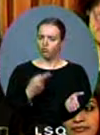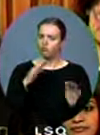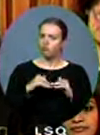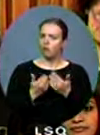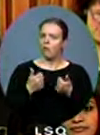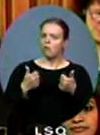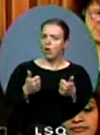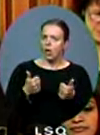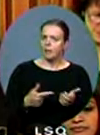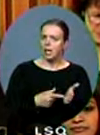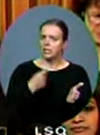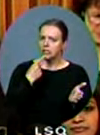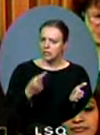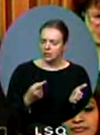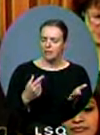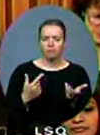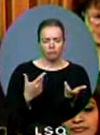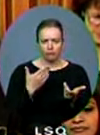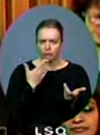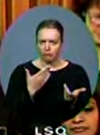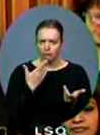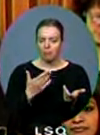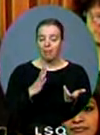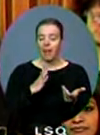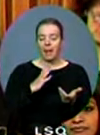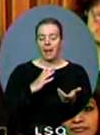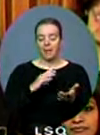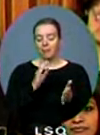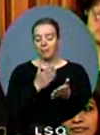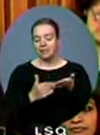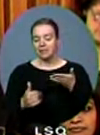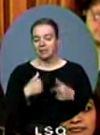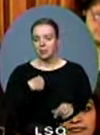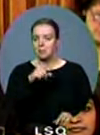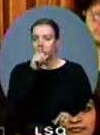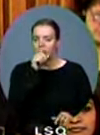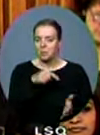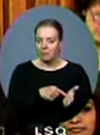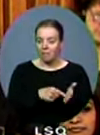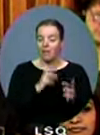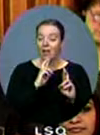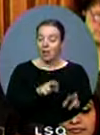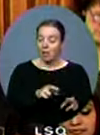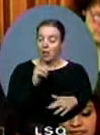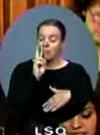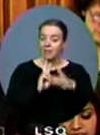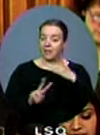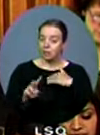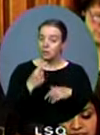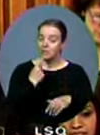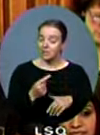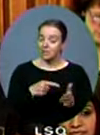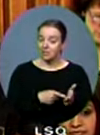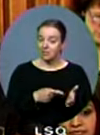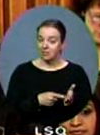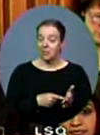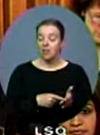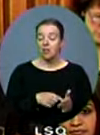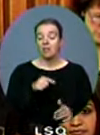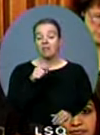failed to quote was the prediction in that report that this government will have deficits